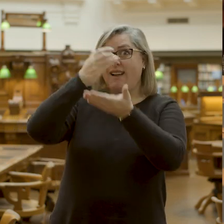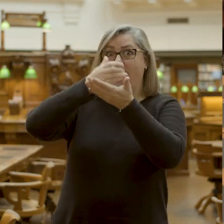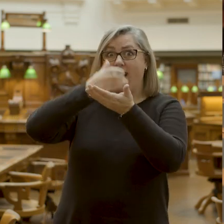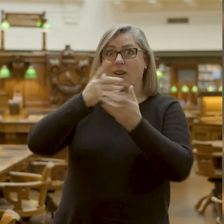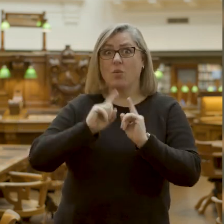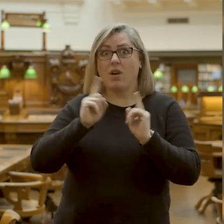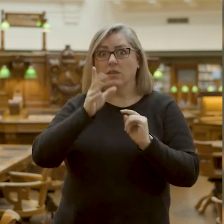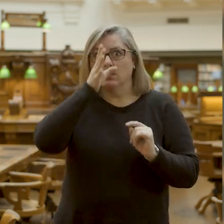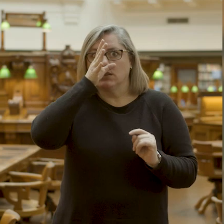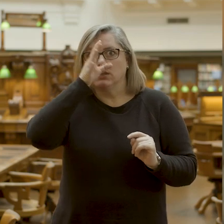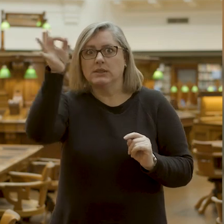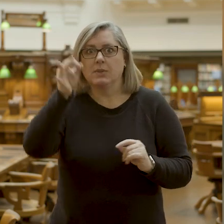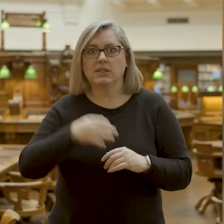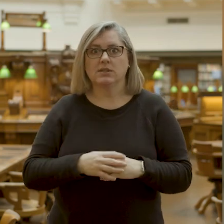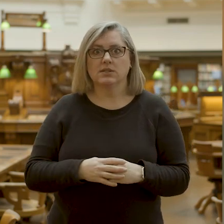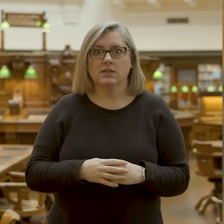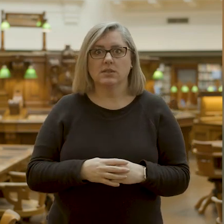disappeared.